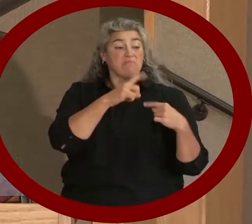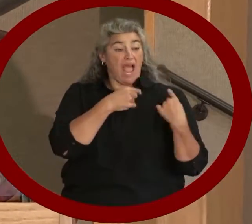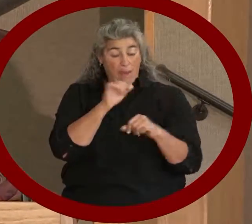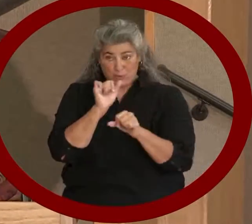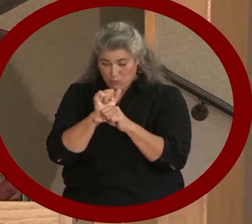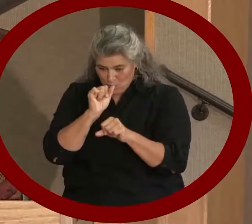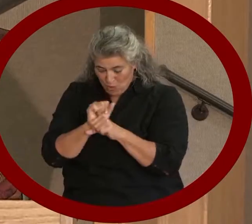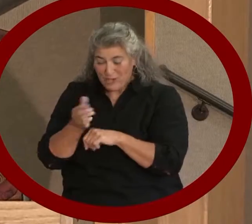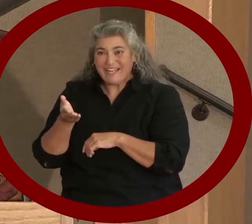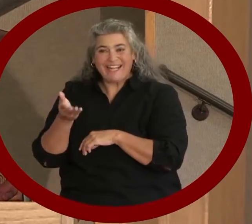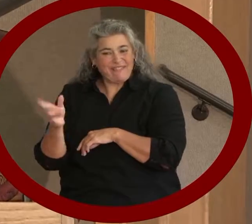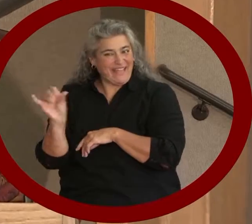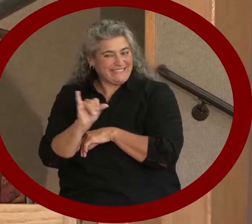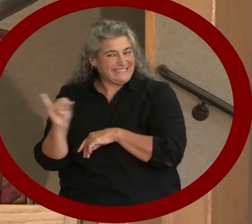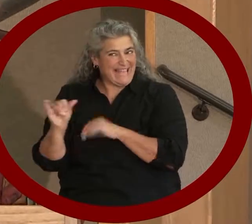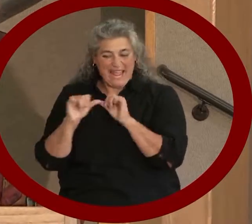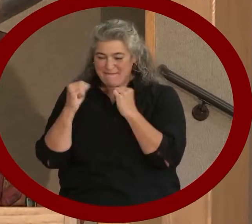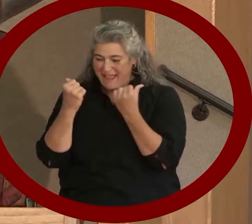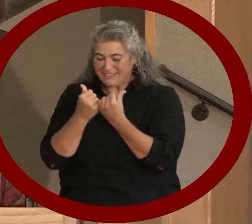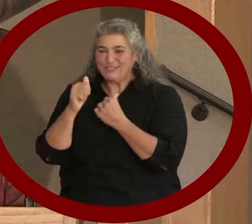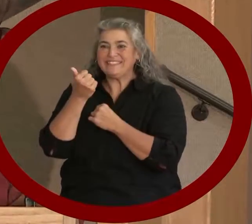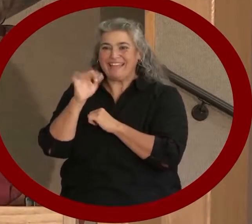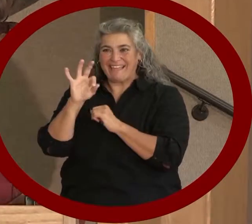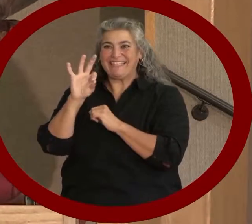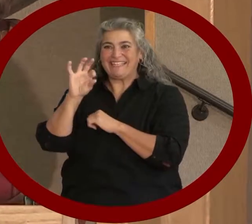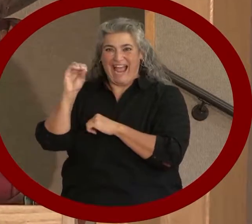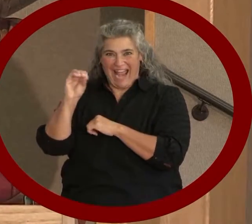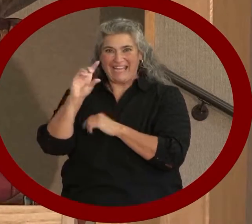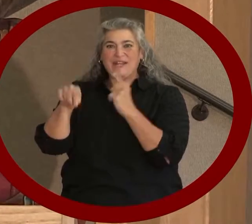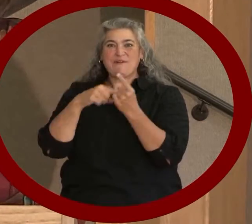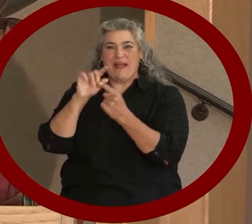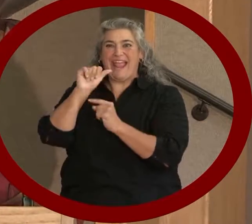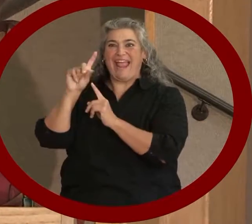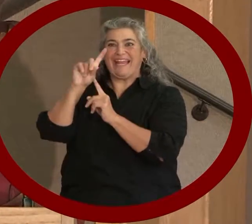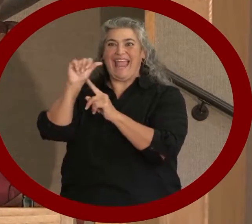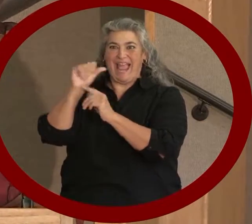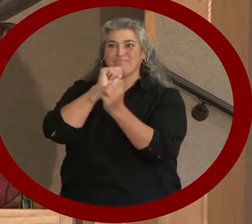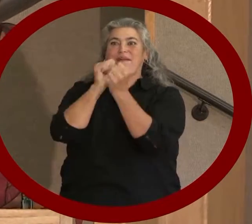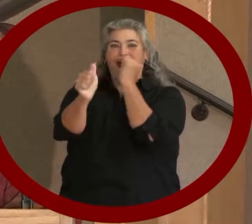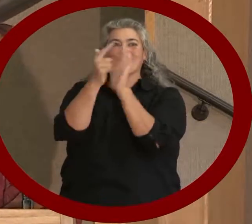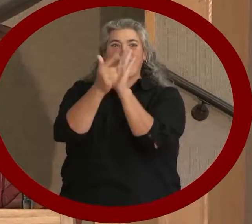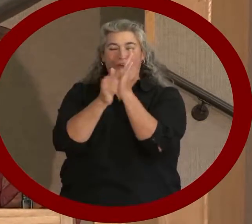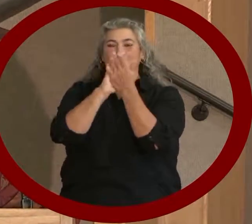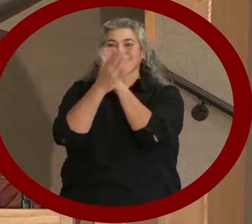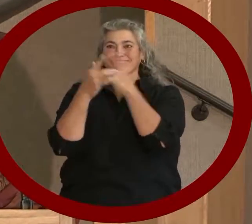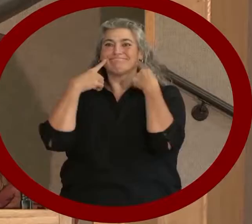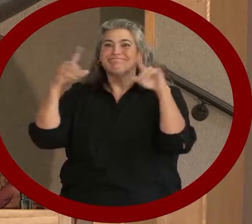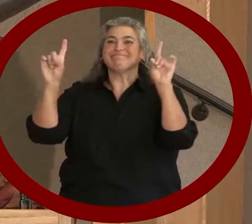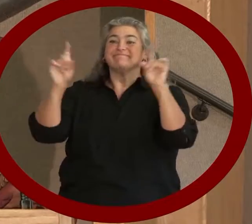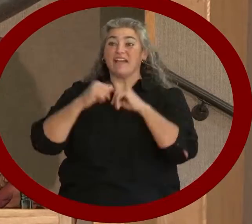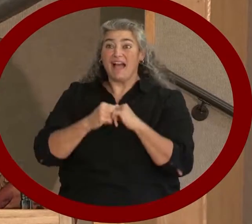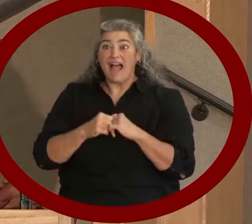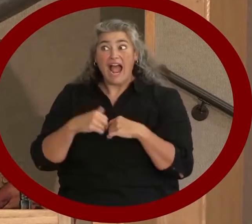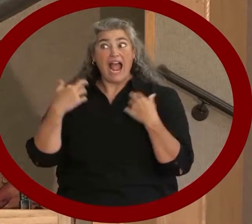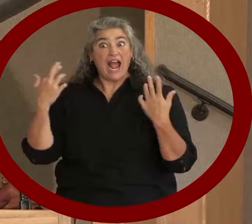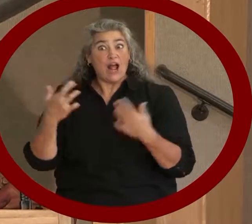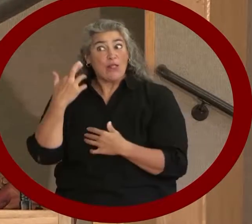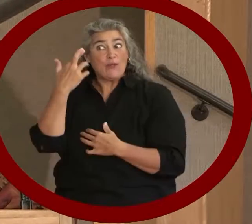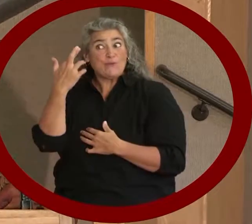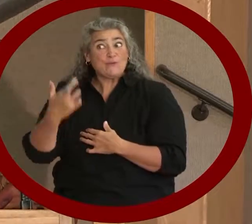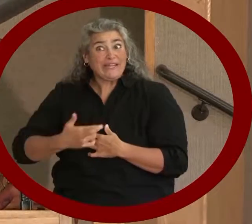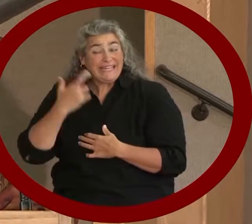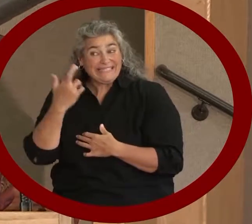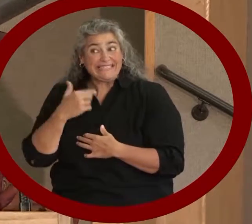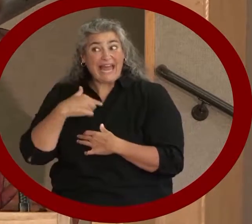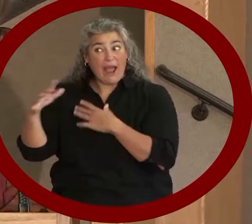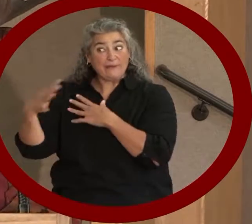the ADA became law. In fact, I thought that perhaps the reason why I was selected to be the keynote speaker was because